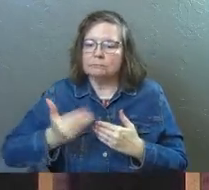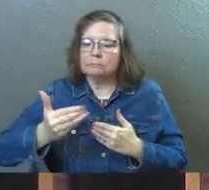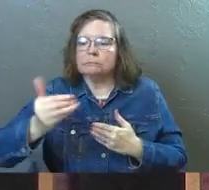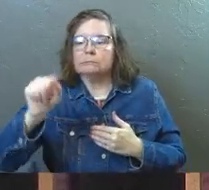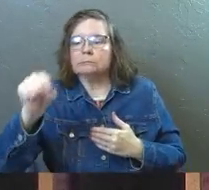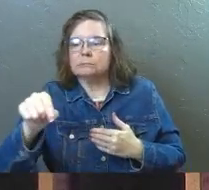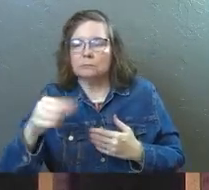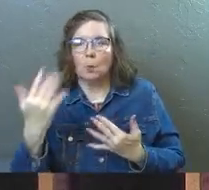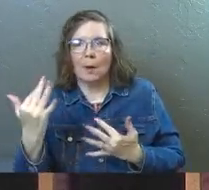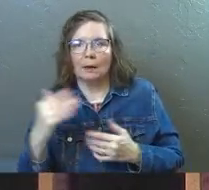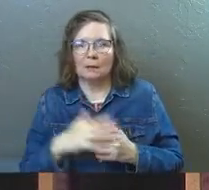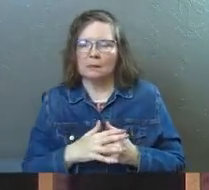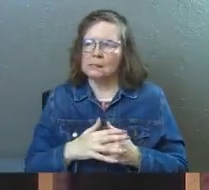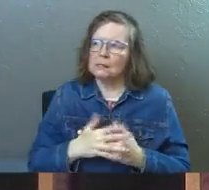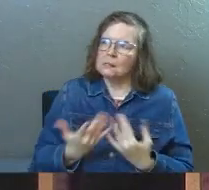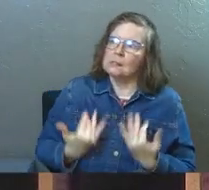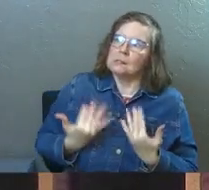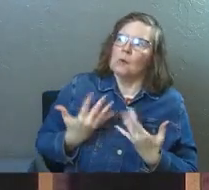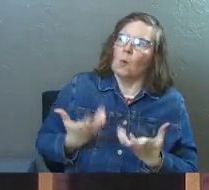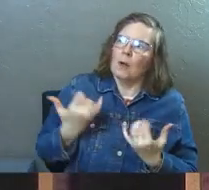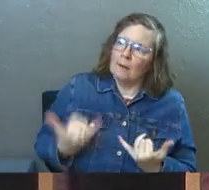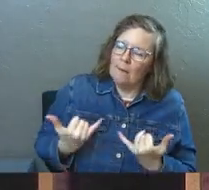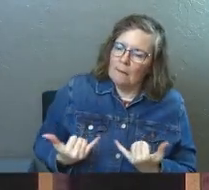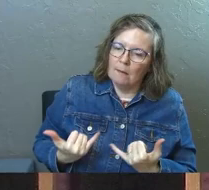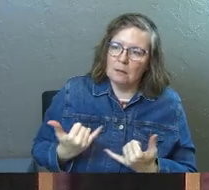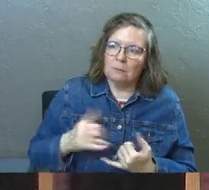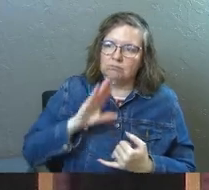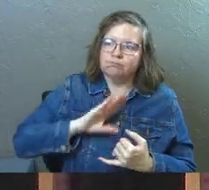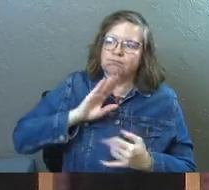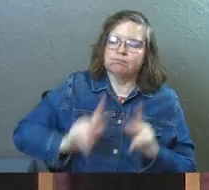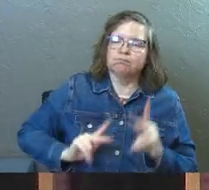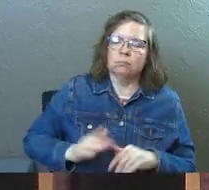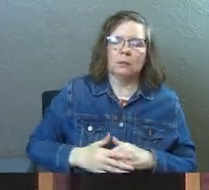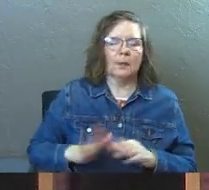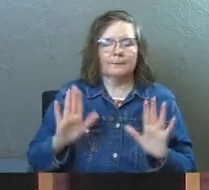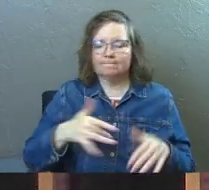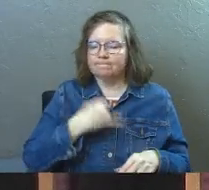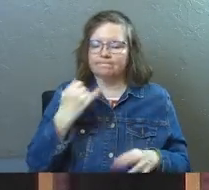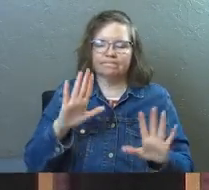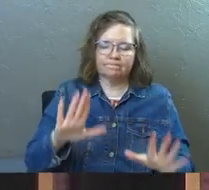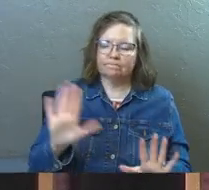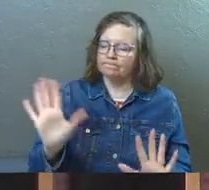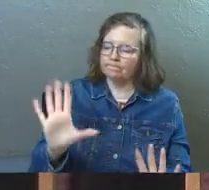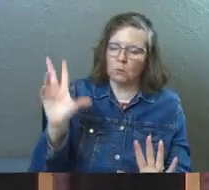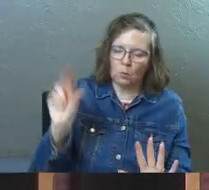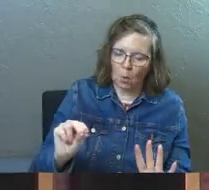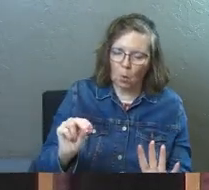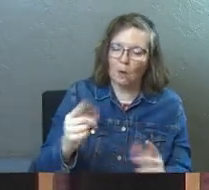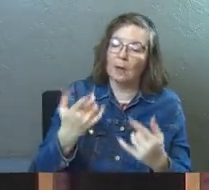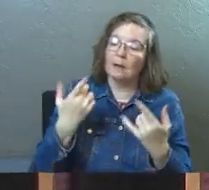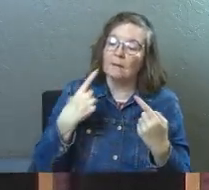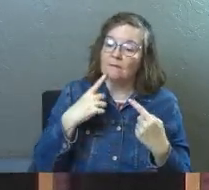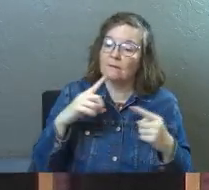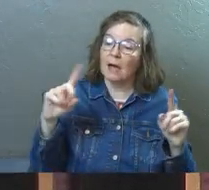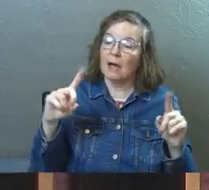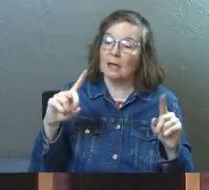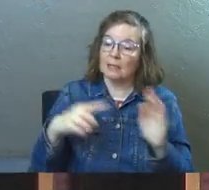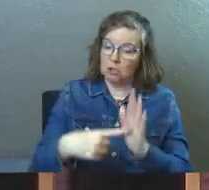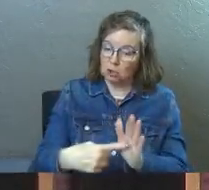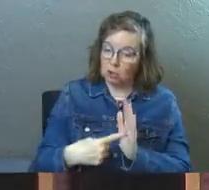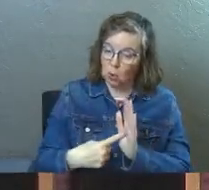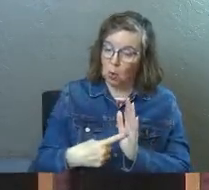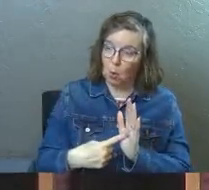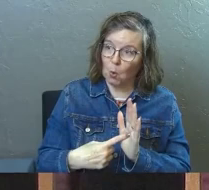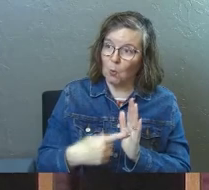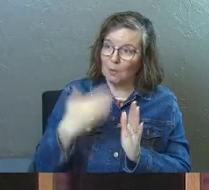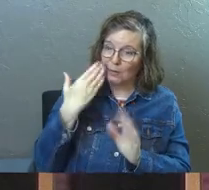down constantly. And that was really infuriating some people. So they finally come along and they were like, no, he's finally, he's shown